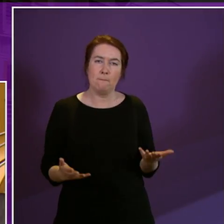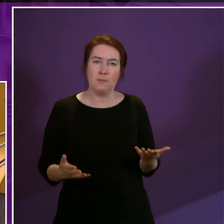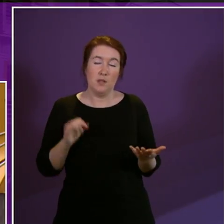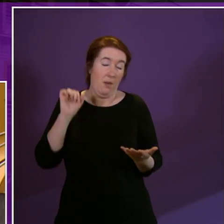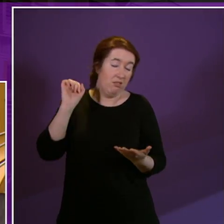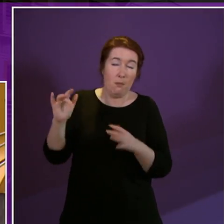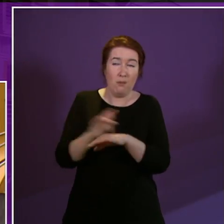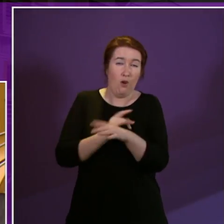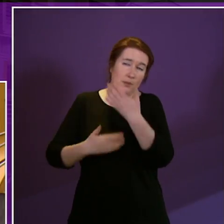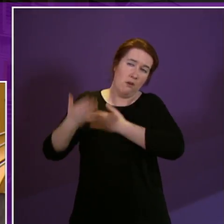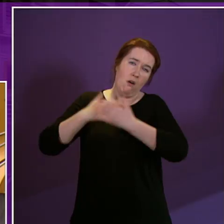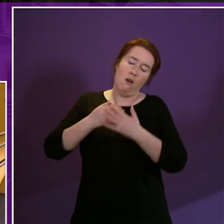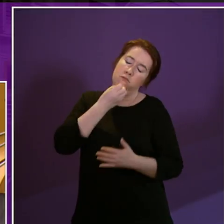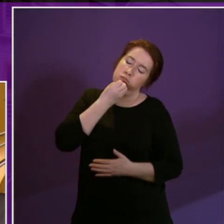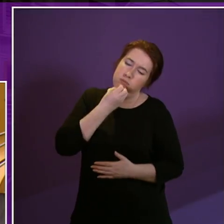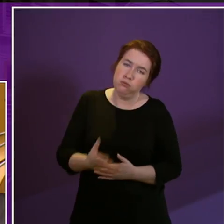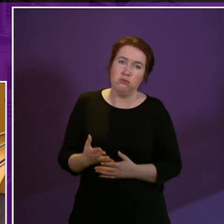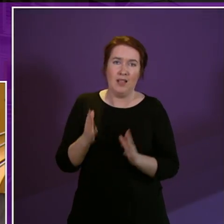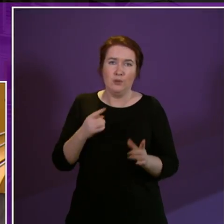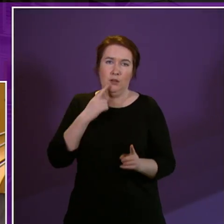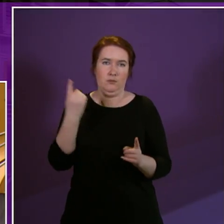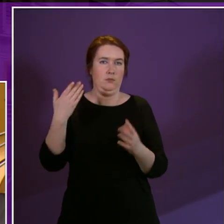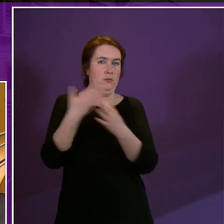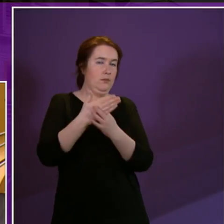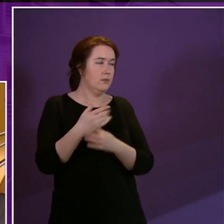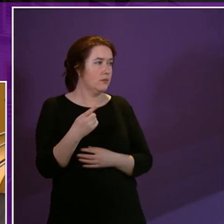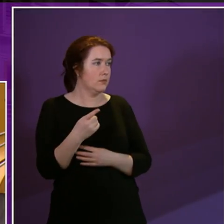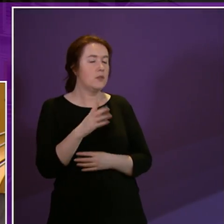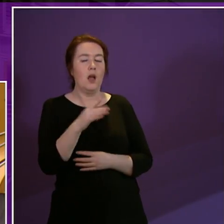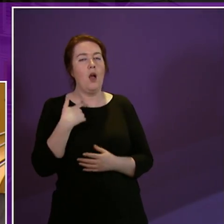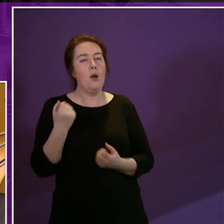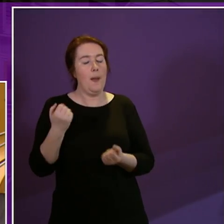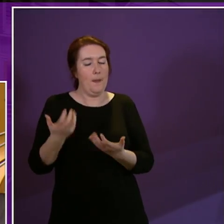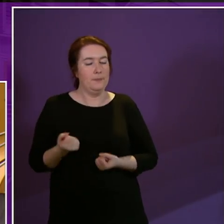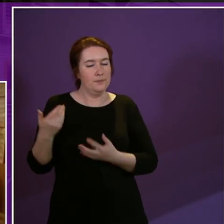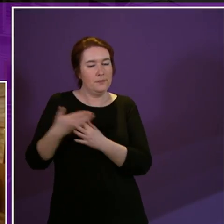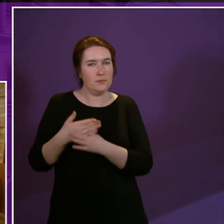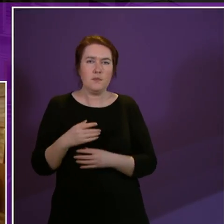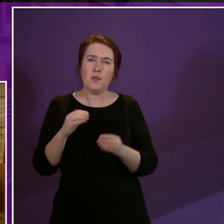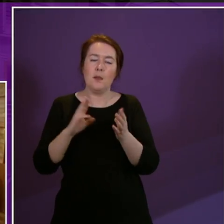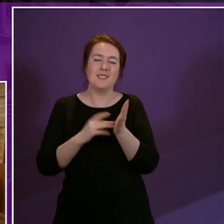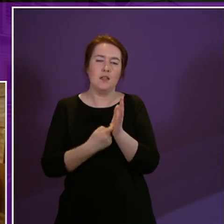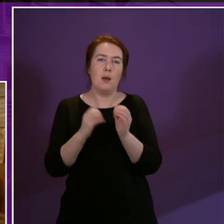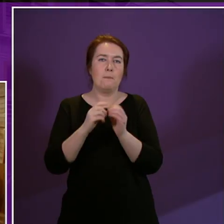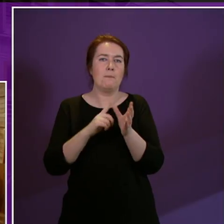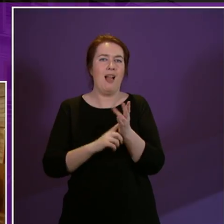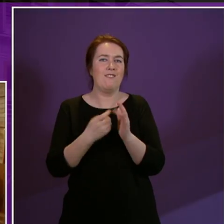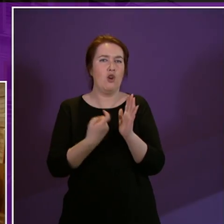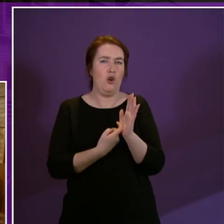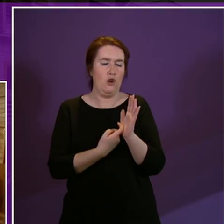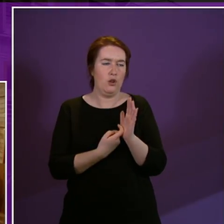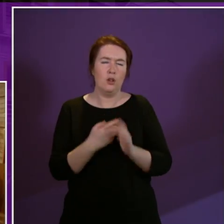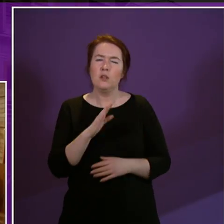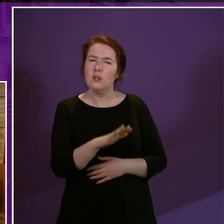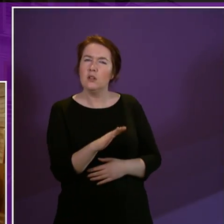were absolutely fantastic and I have to say people ok I'll take an intervention Mr Balfour how far does the member think